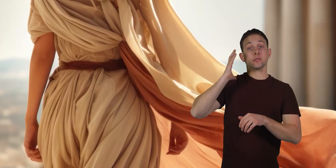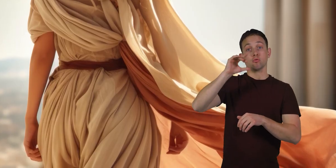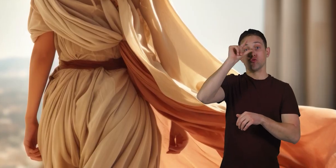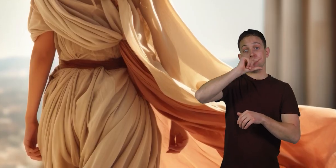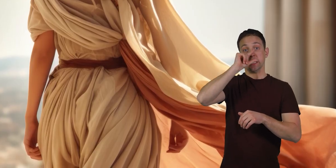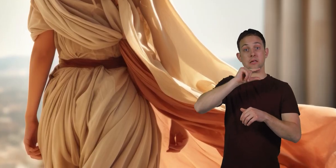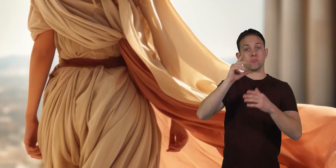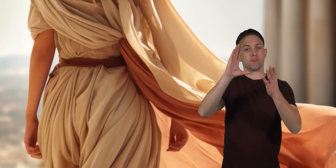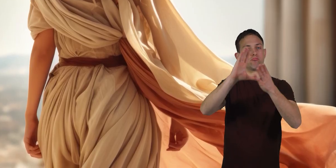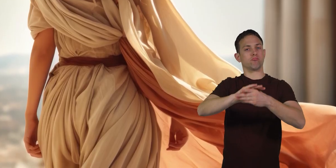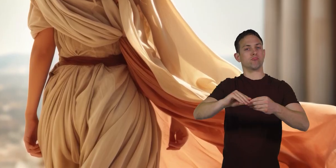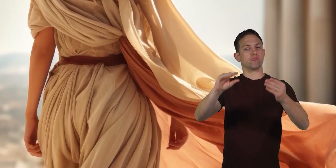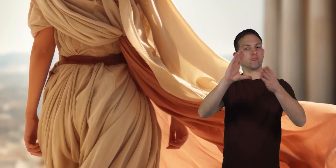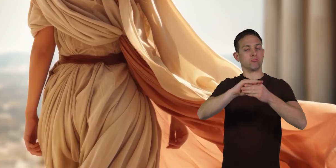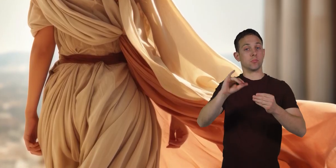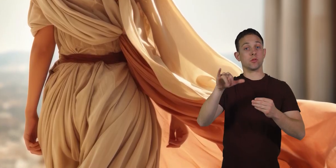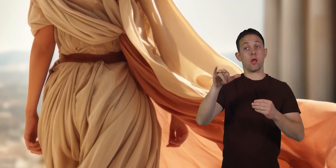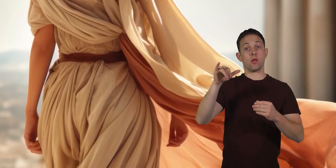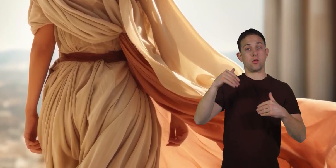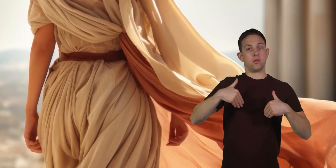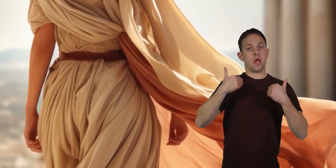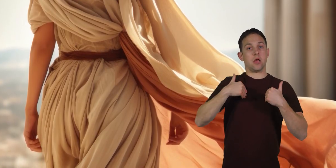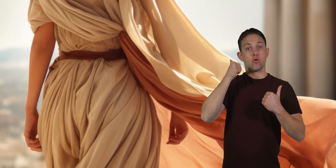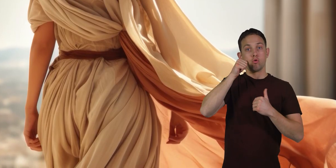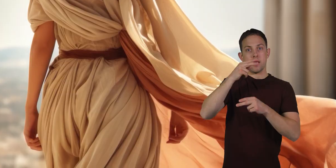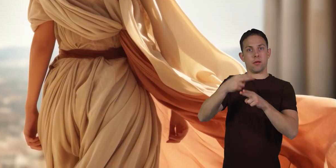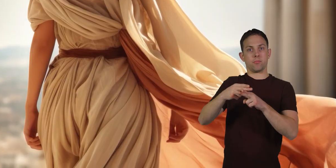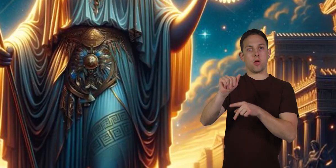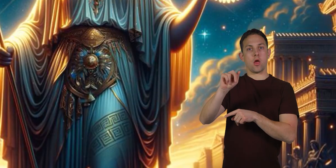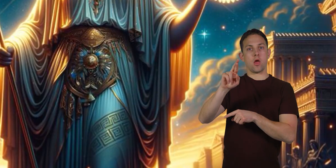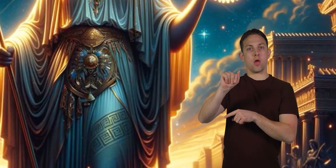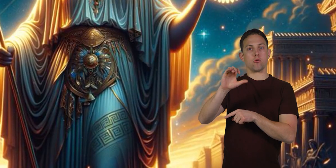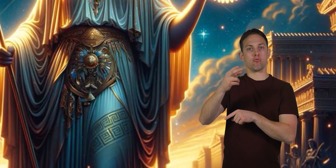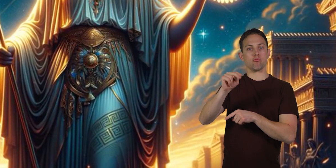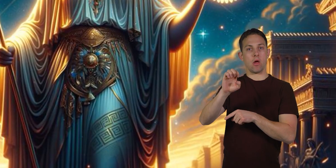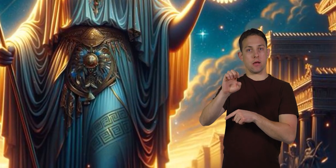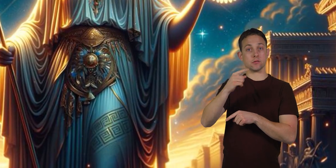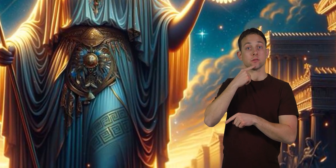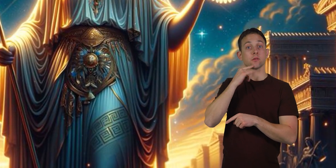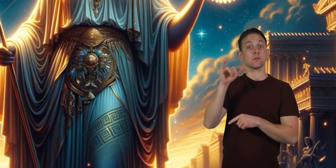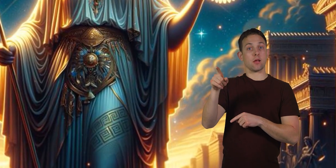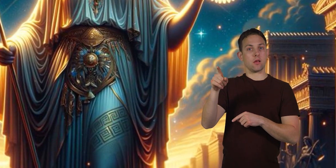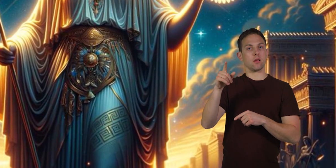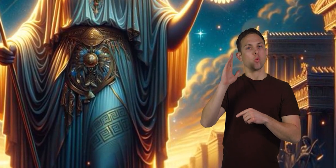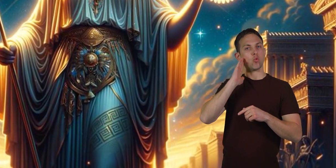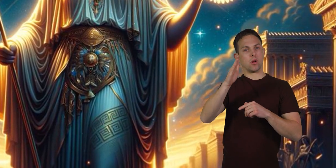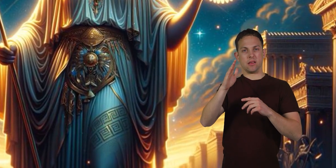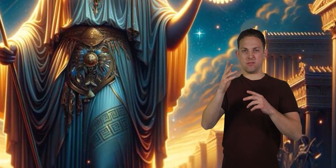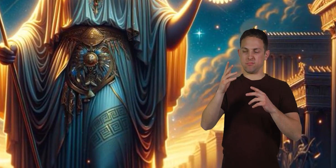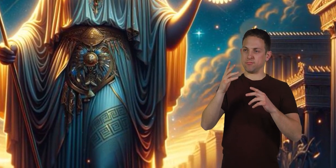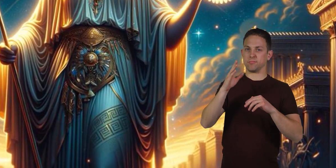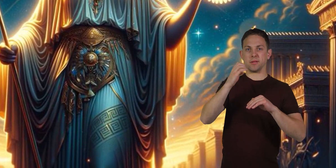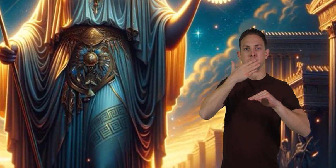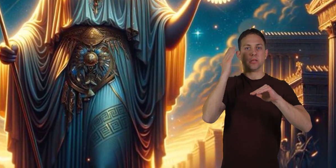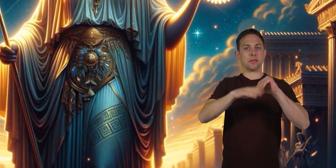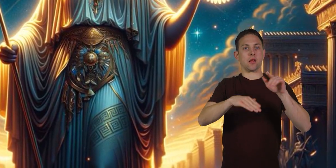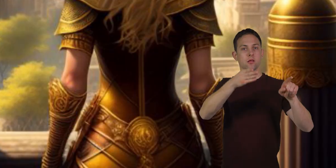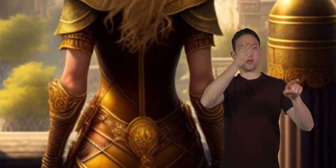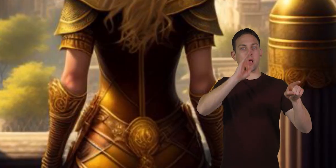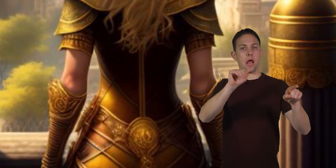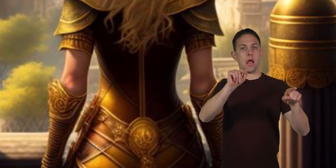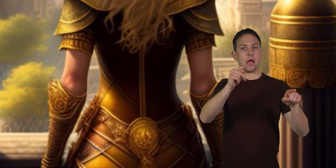Greeks told a story about a young girl named Arachne, who said she could weave better than the goddess Athena.